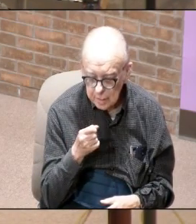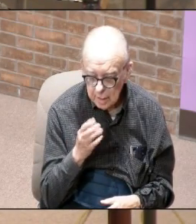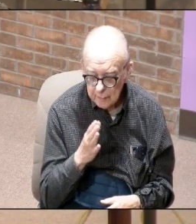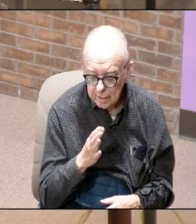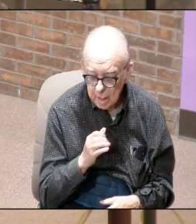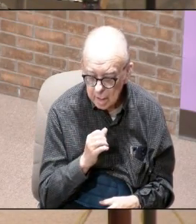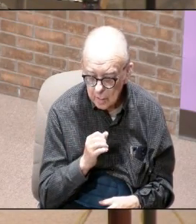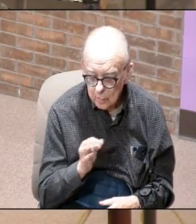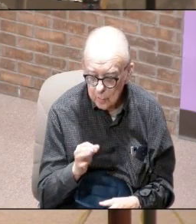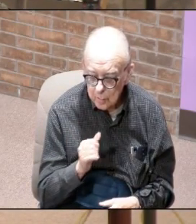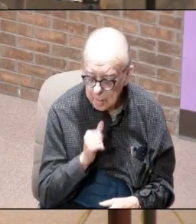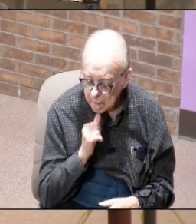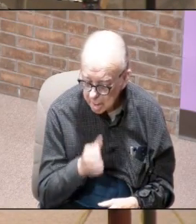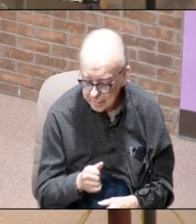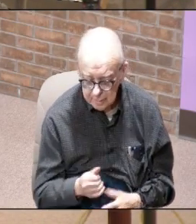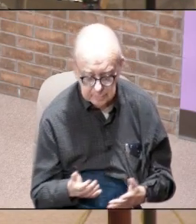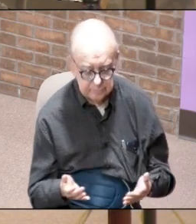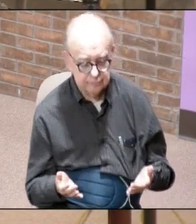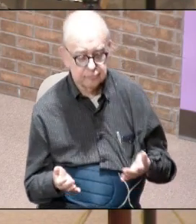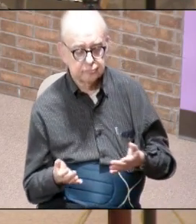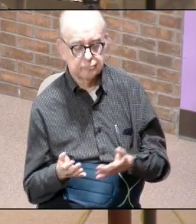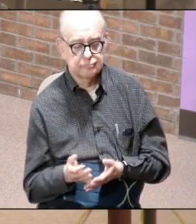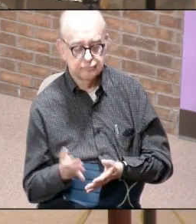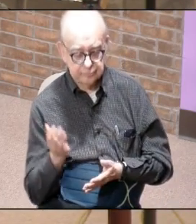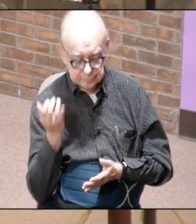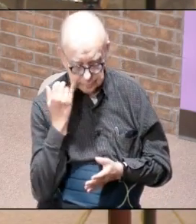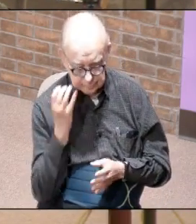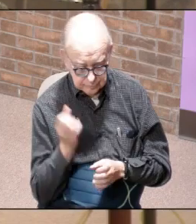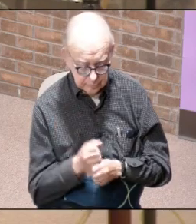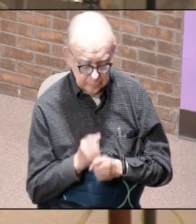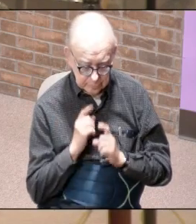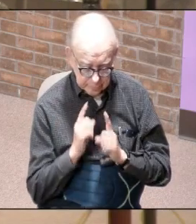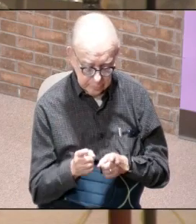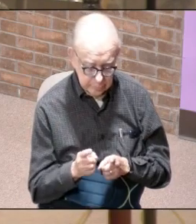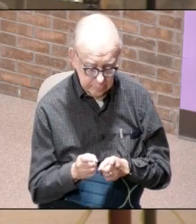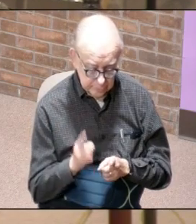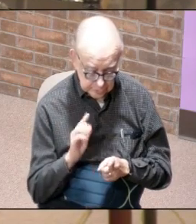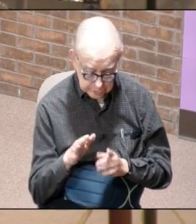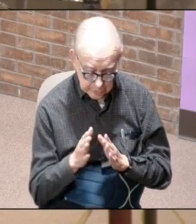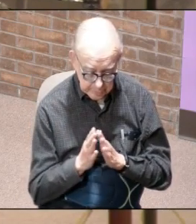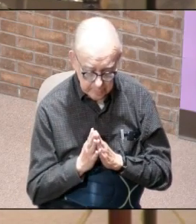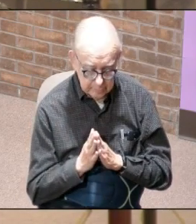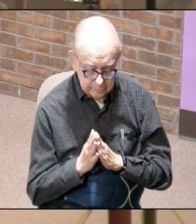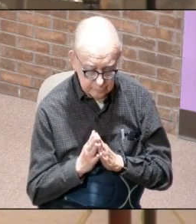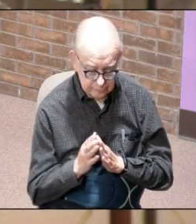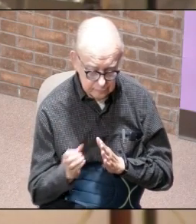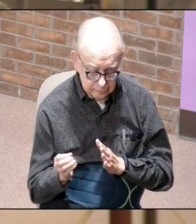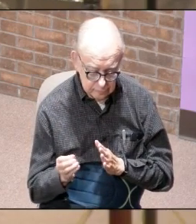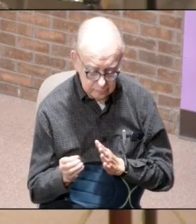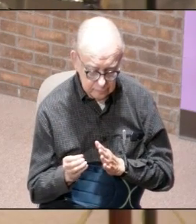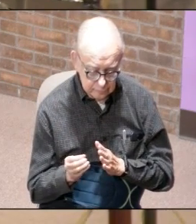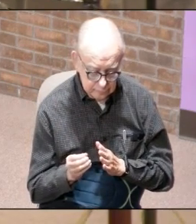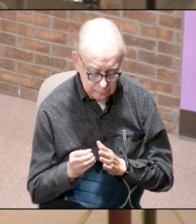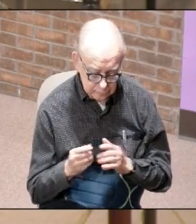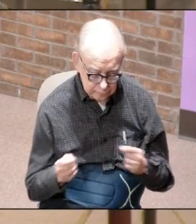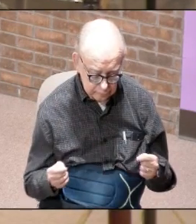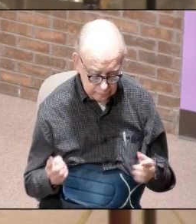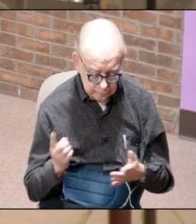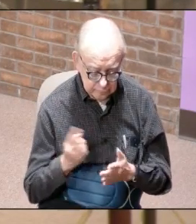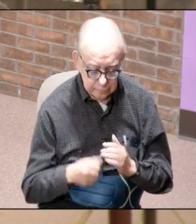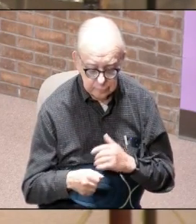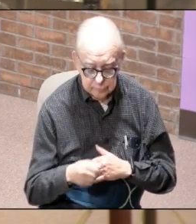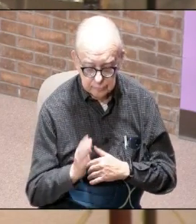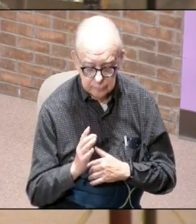not if you're getting an answer to your prayer and it is contrary to what